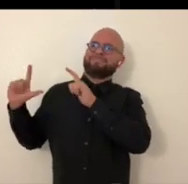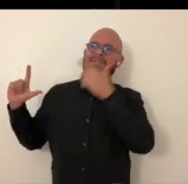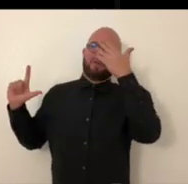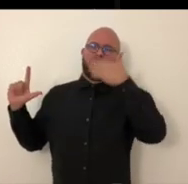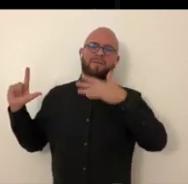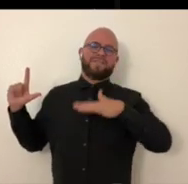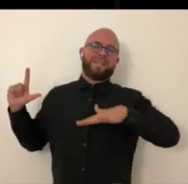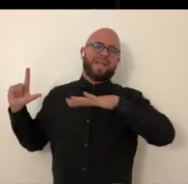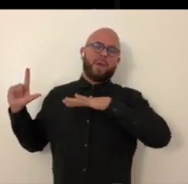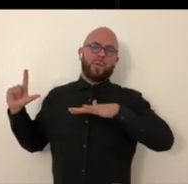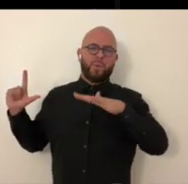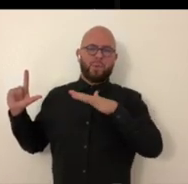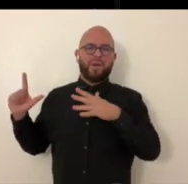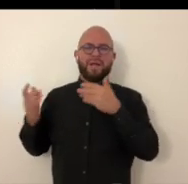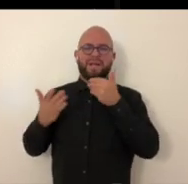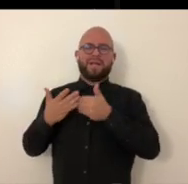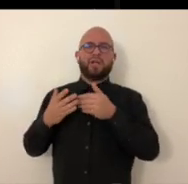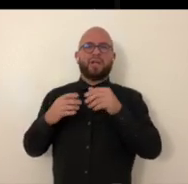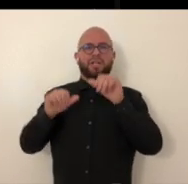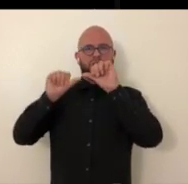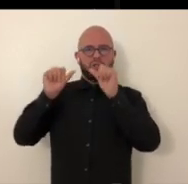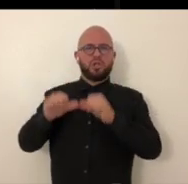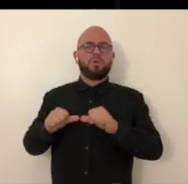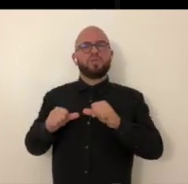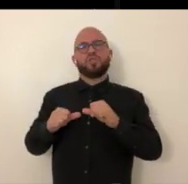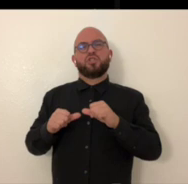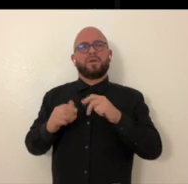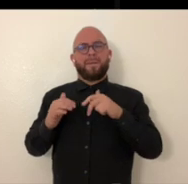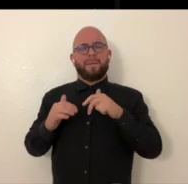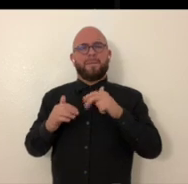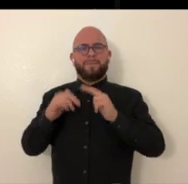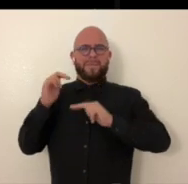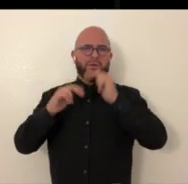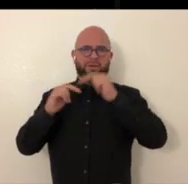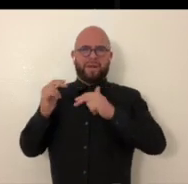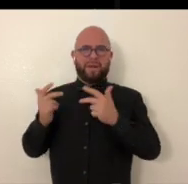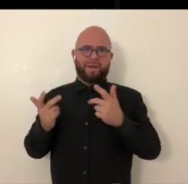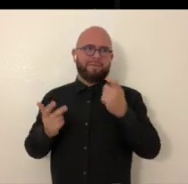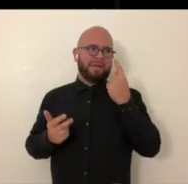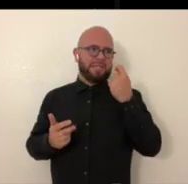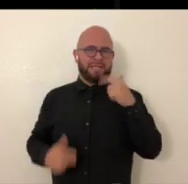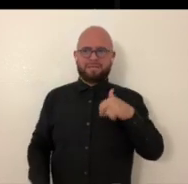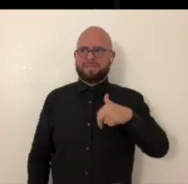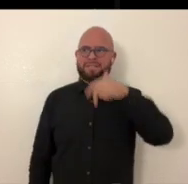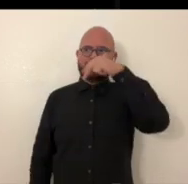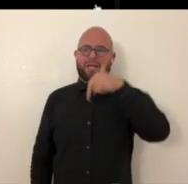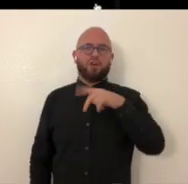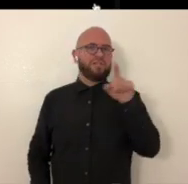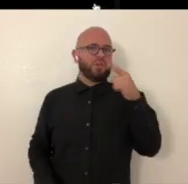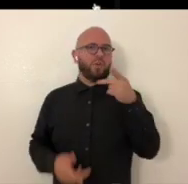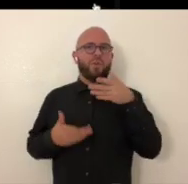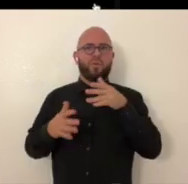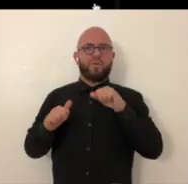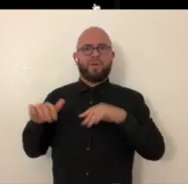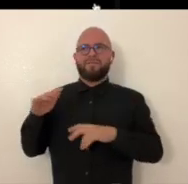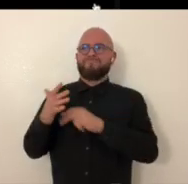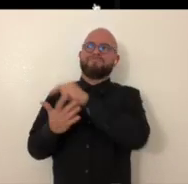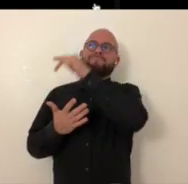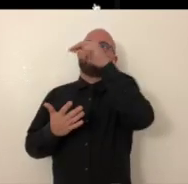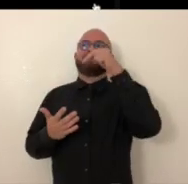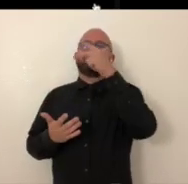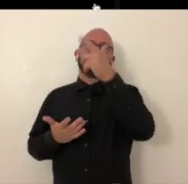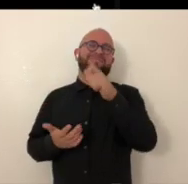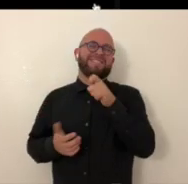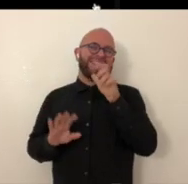that I briefly had up in front of this area in the sculpture building that's only accessible via stairs, which is obviously not